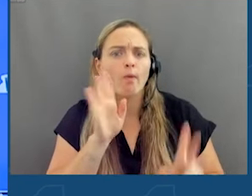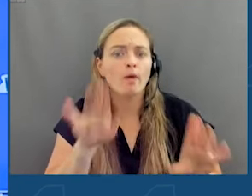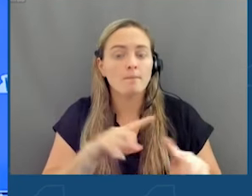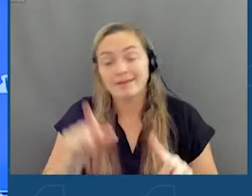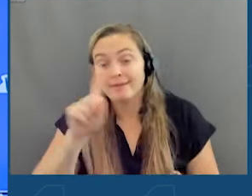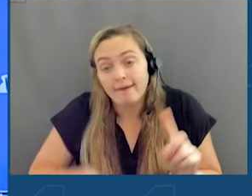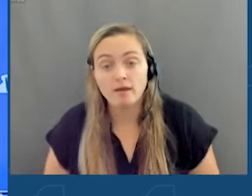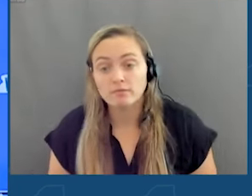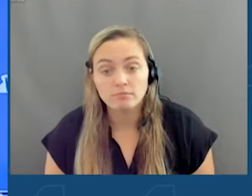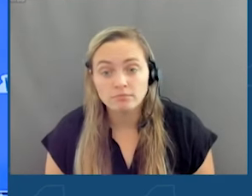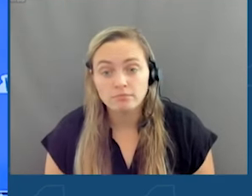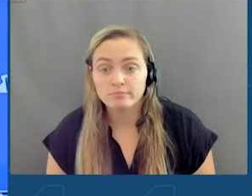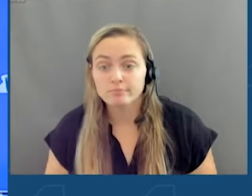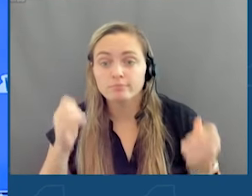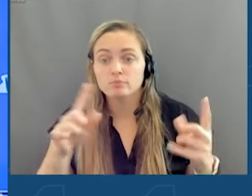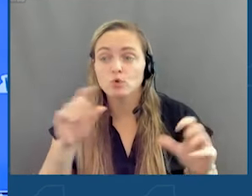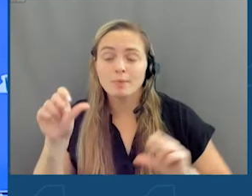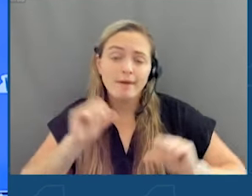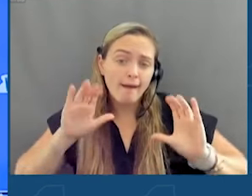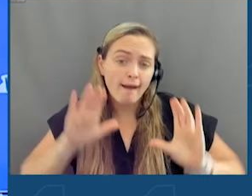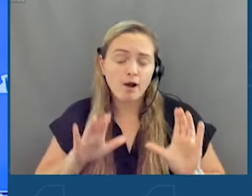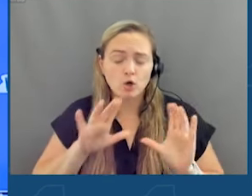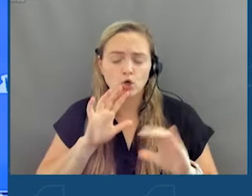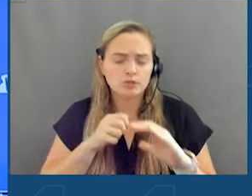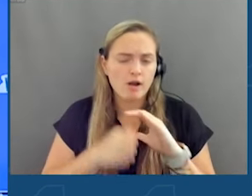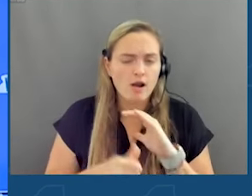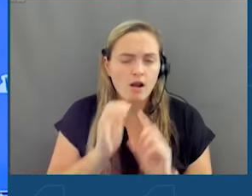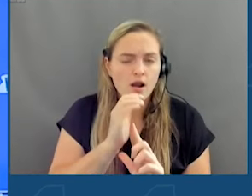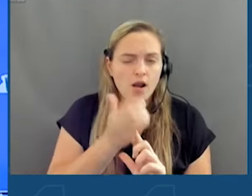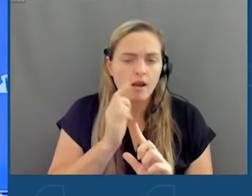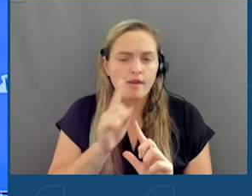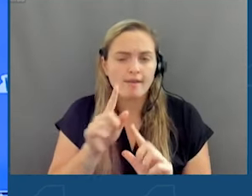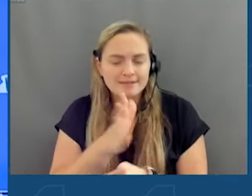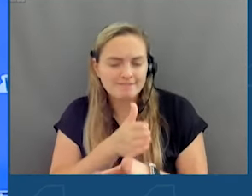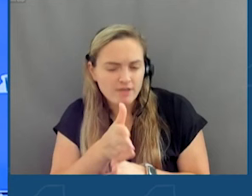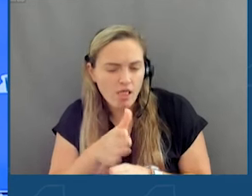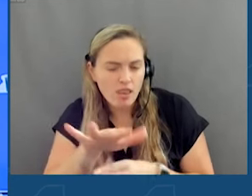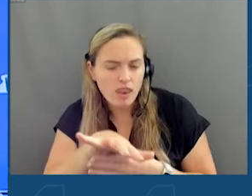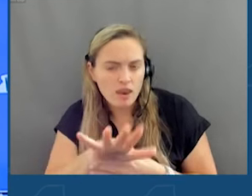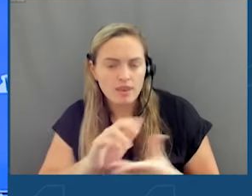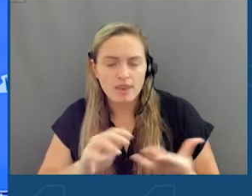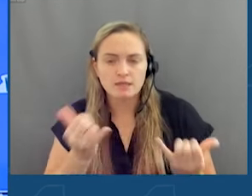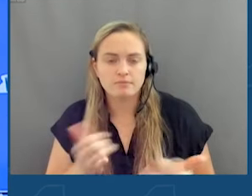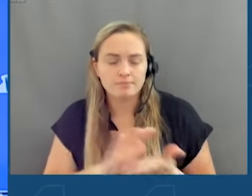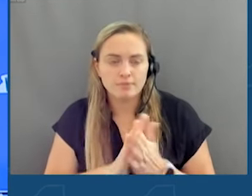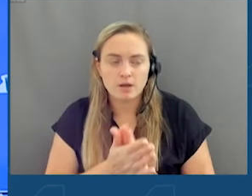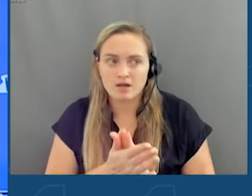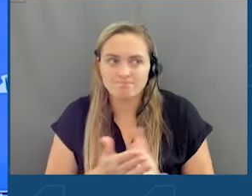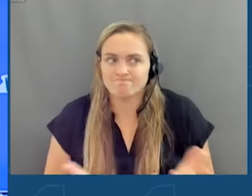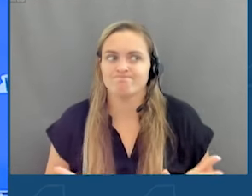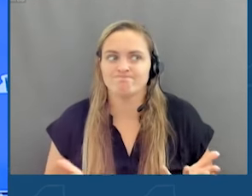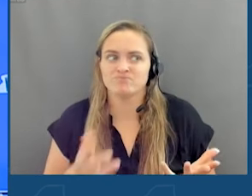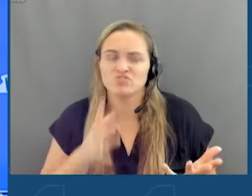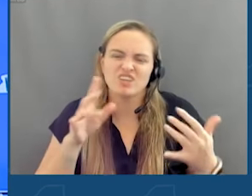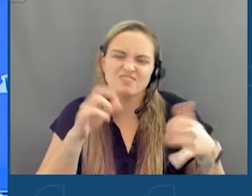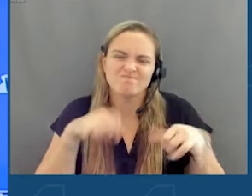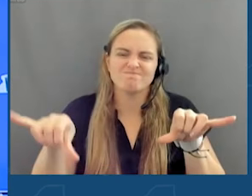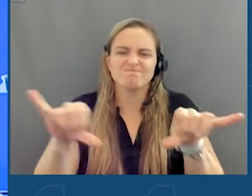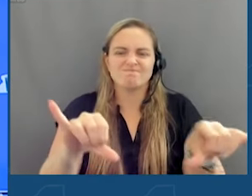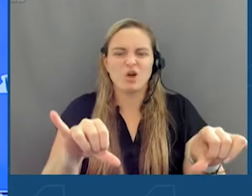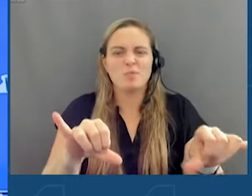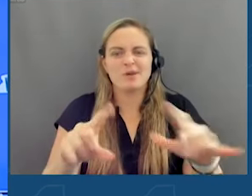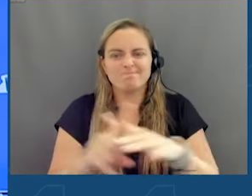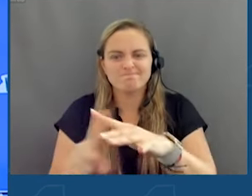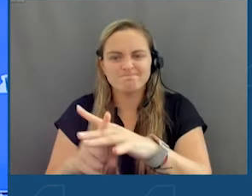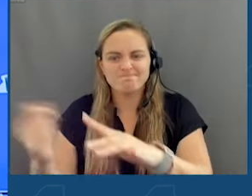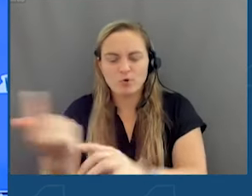Because there's just too many actors inside of this field that has now become so prevalent in all of our lives. So today we are here